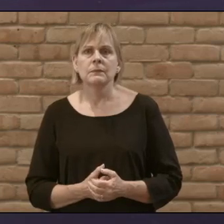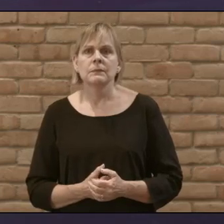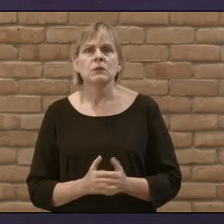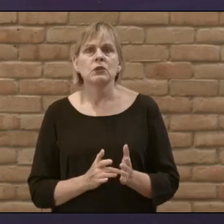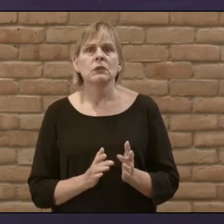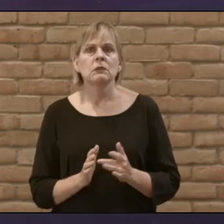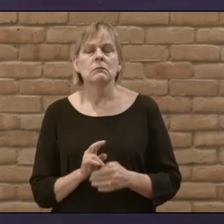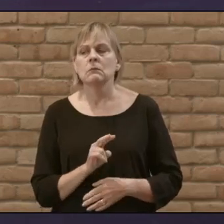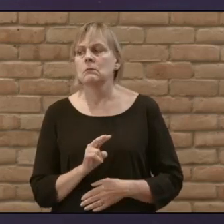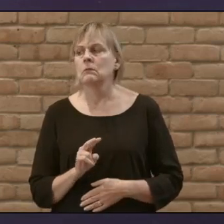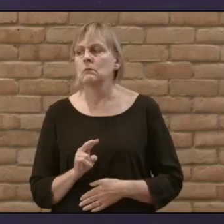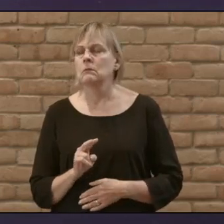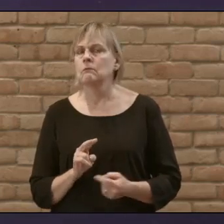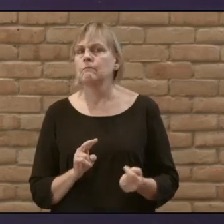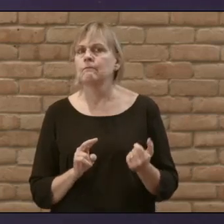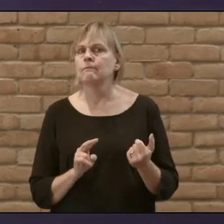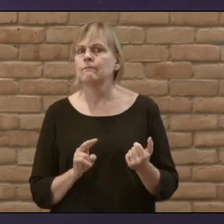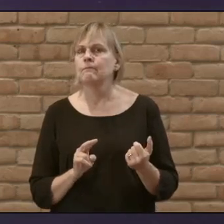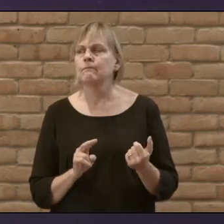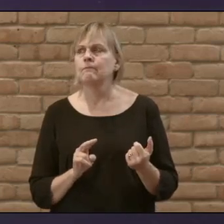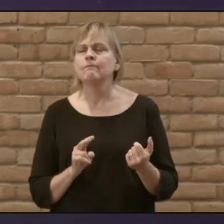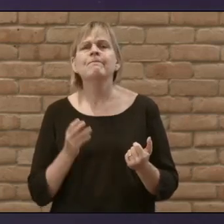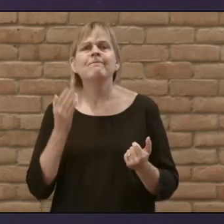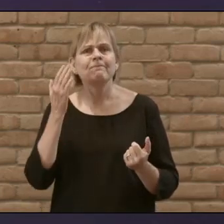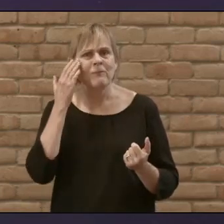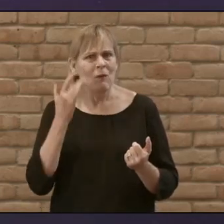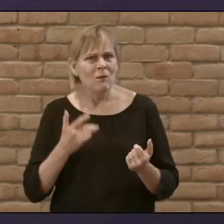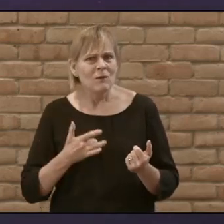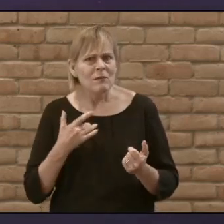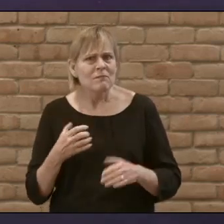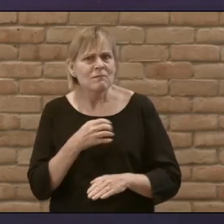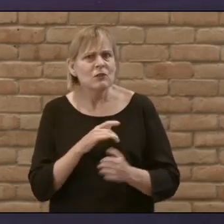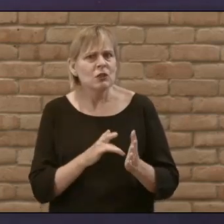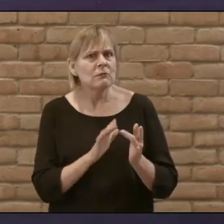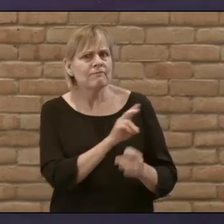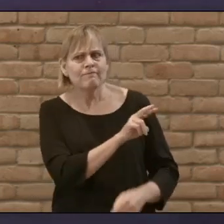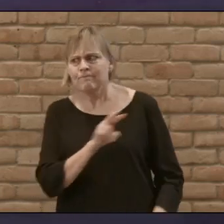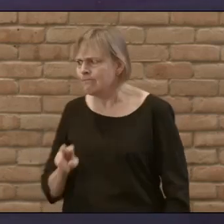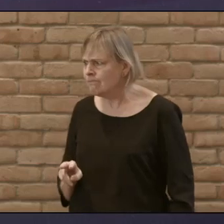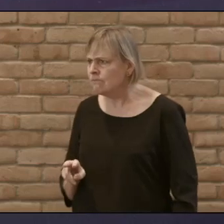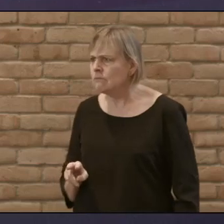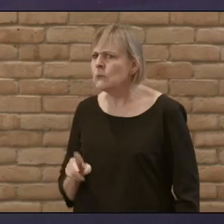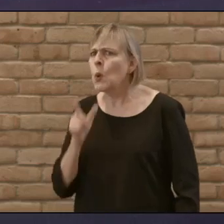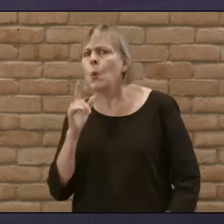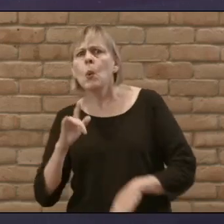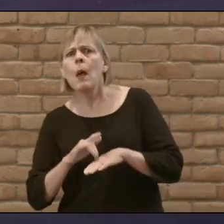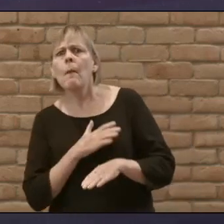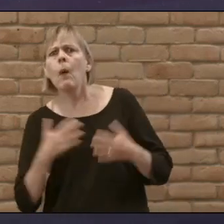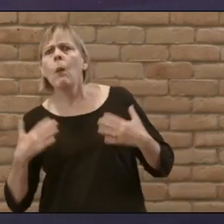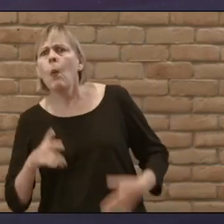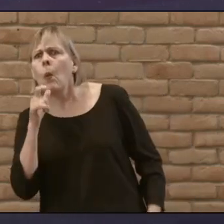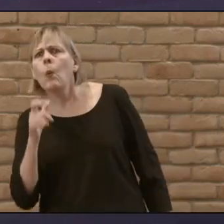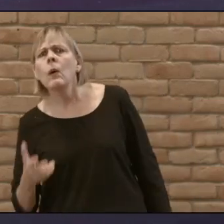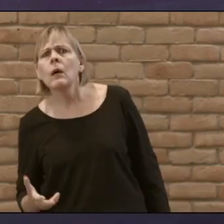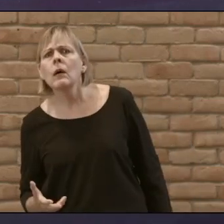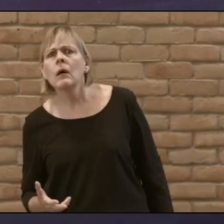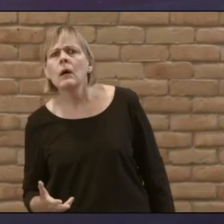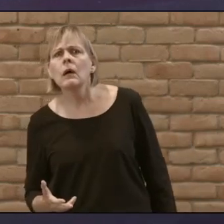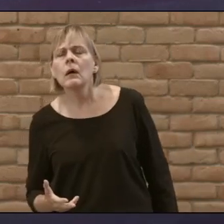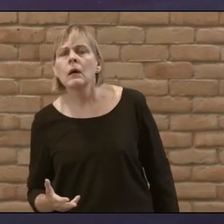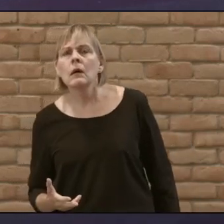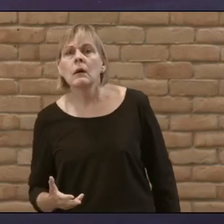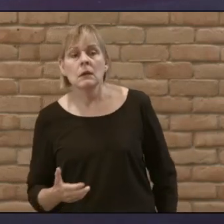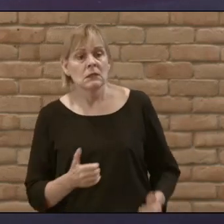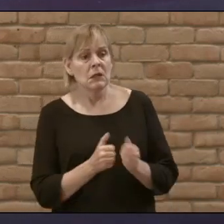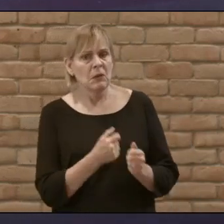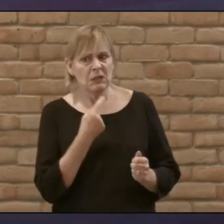Jesus realized at once that healing power had gone out from him. So he turned around in the crowd and asked, Who touched my robe? His